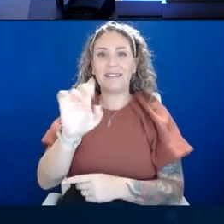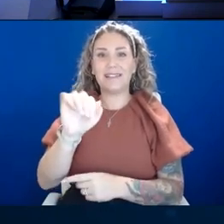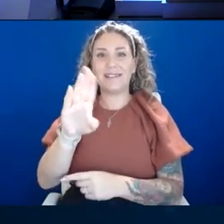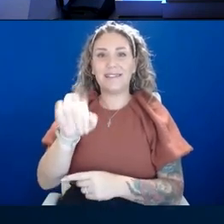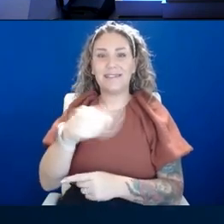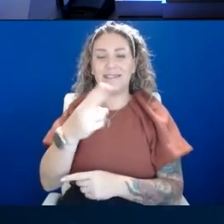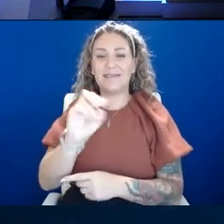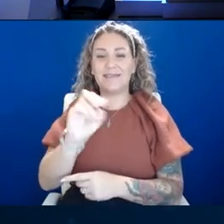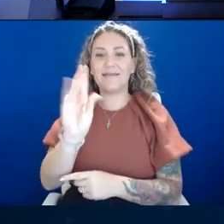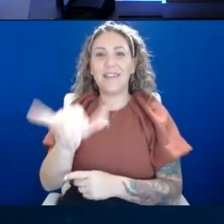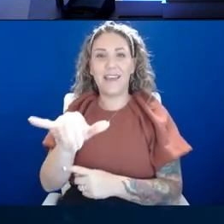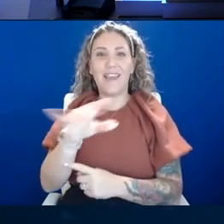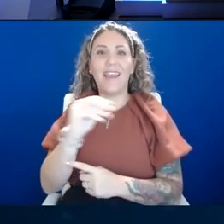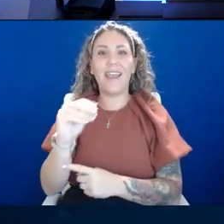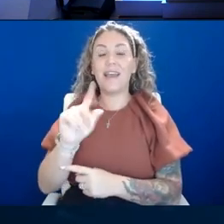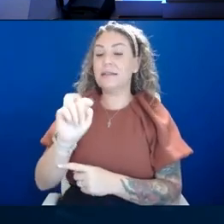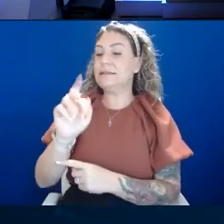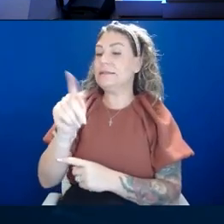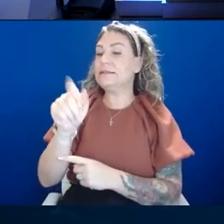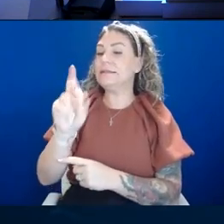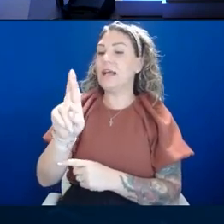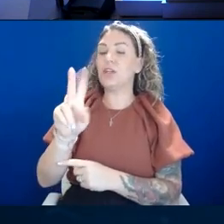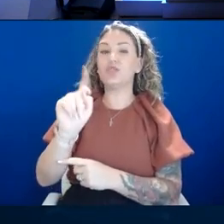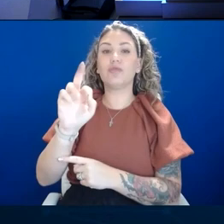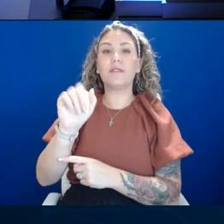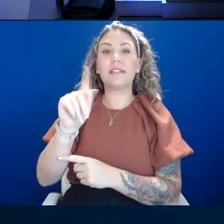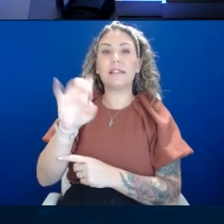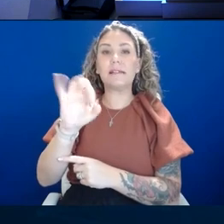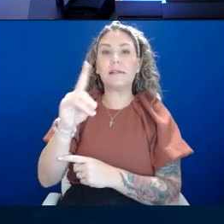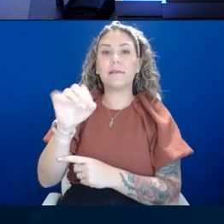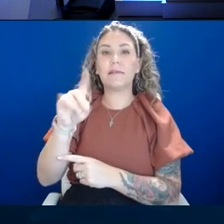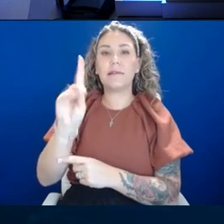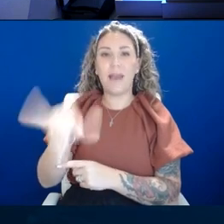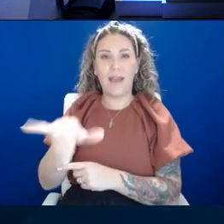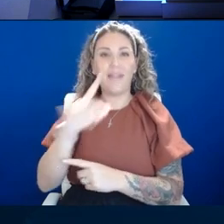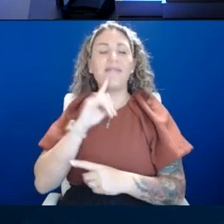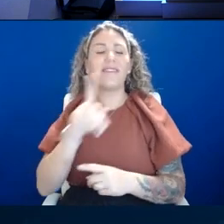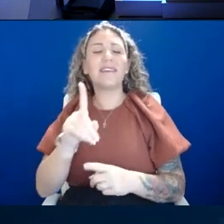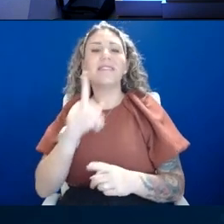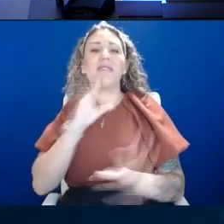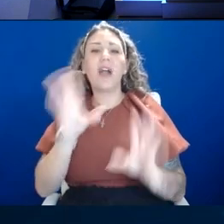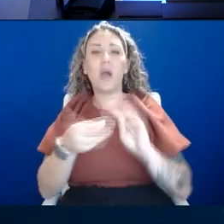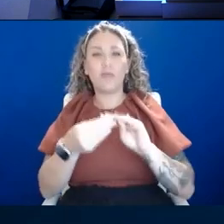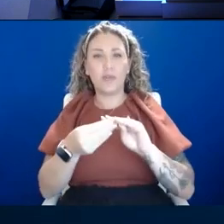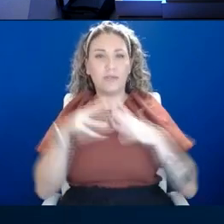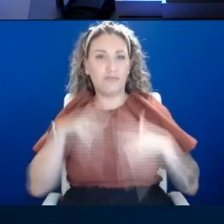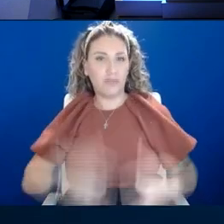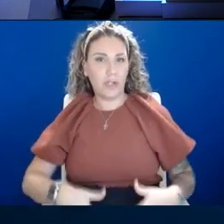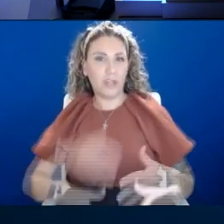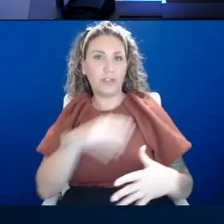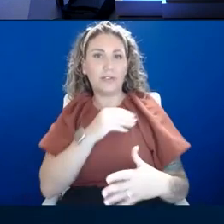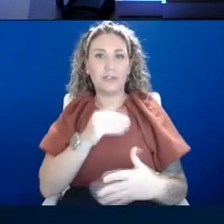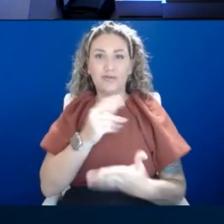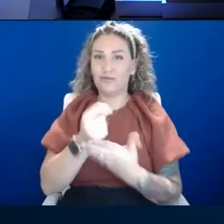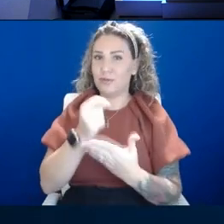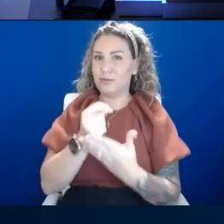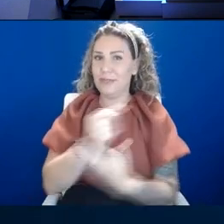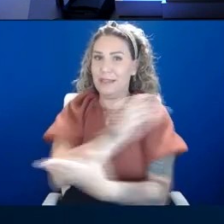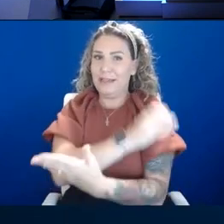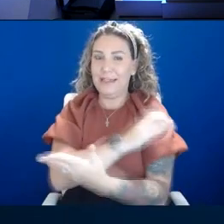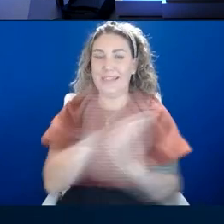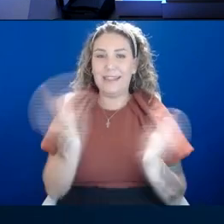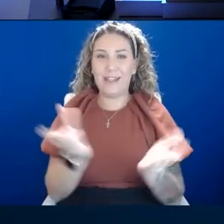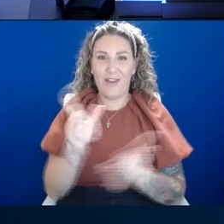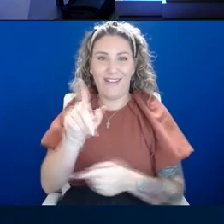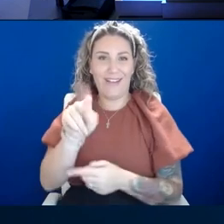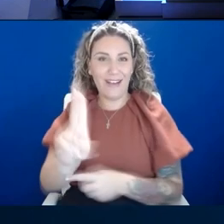Tyler Trevestad. He is the director of Comprehensive Depression Assessment and Treatment Clinic here at the health system. And we have